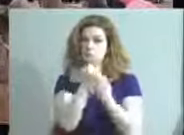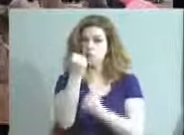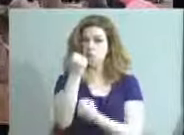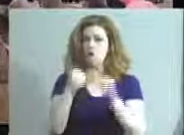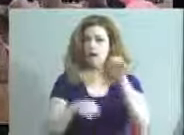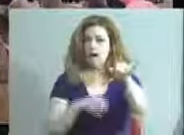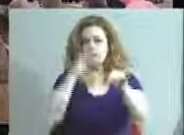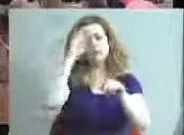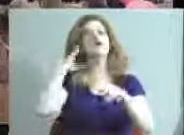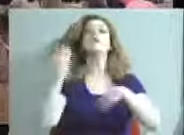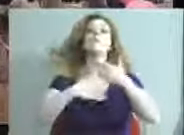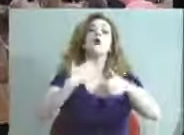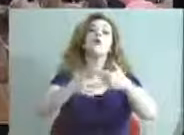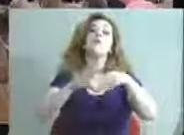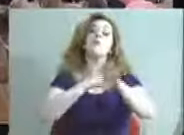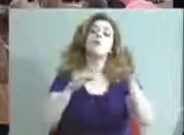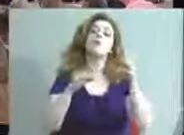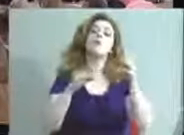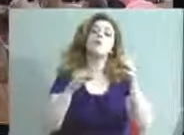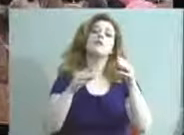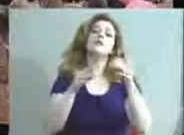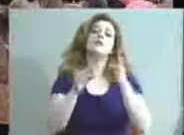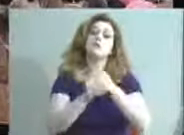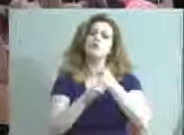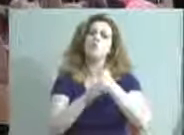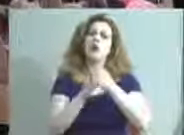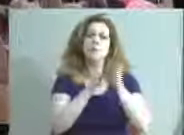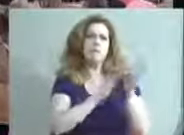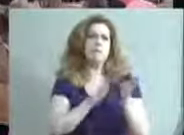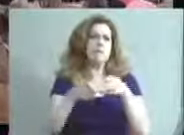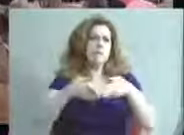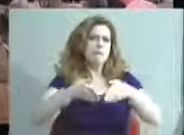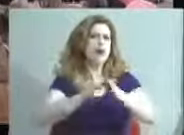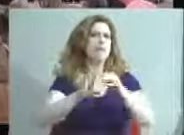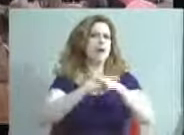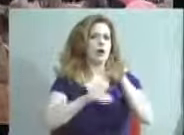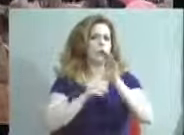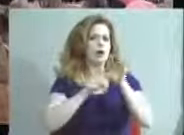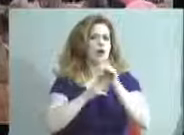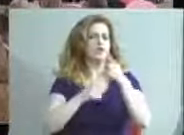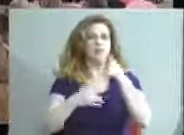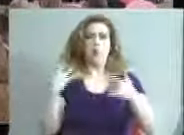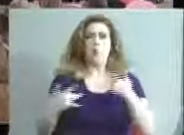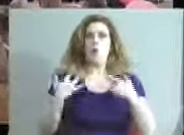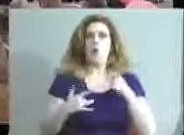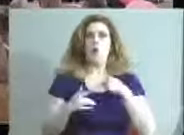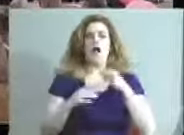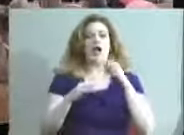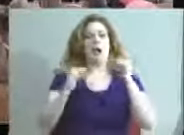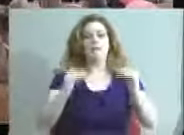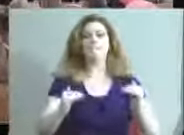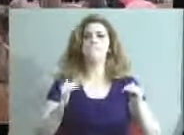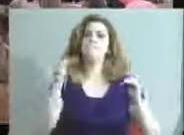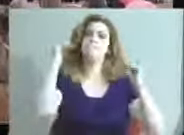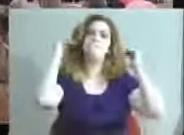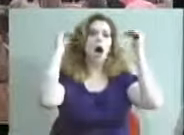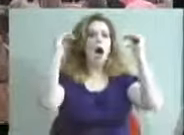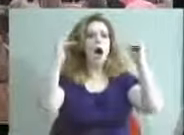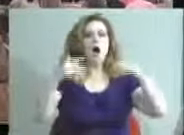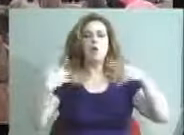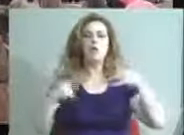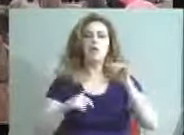progress we're making with our career pathway culture is really exciting, and we've made a big leap this year with that. And that can be at Iroquois High School